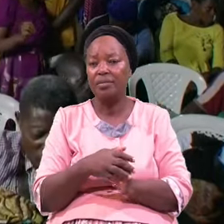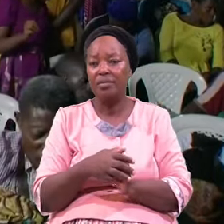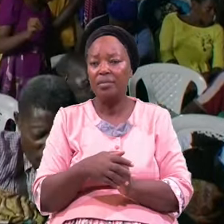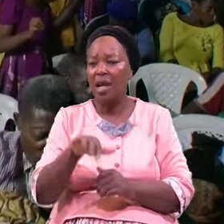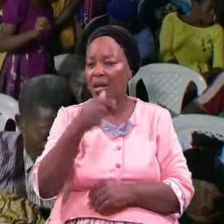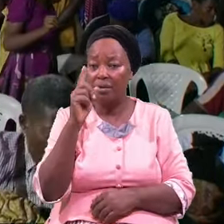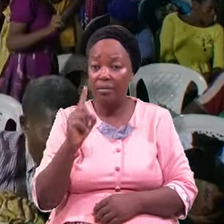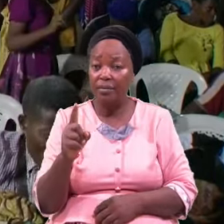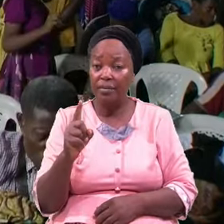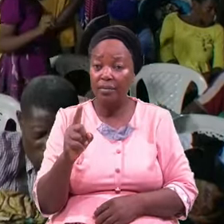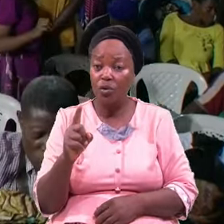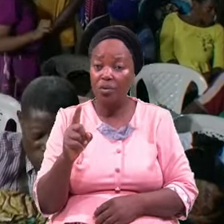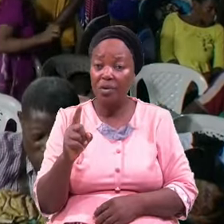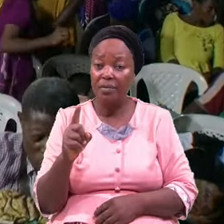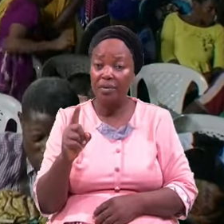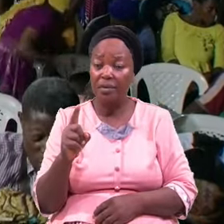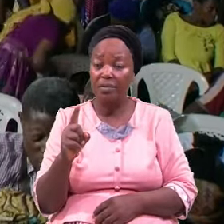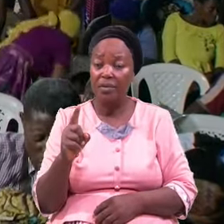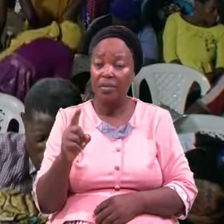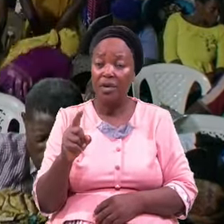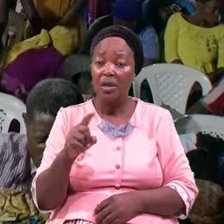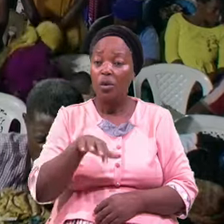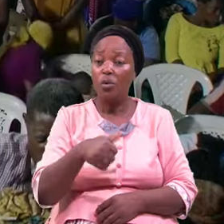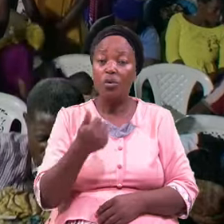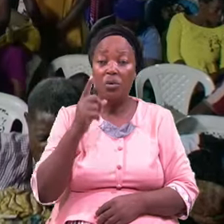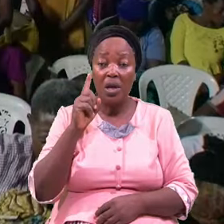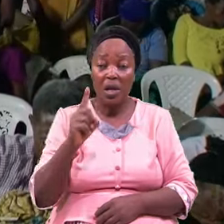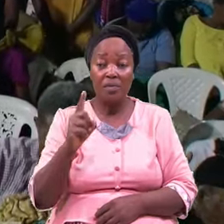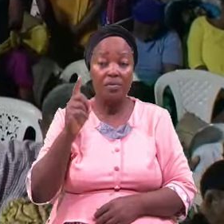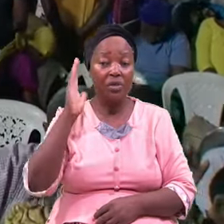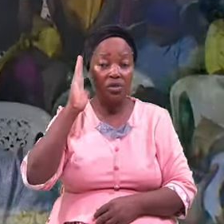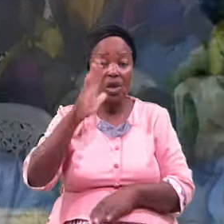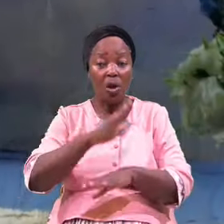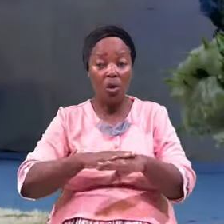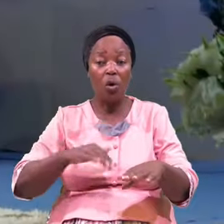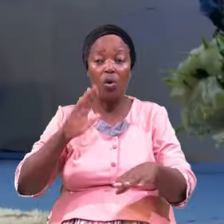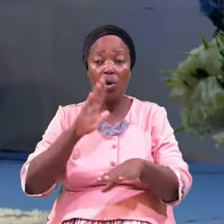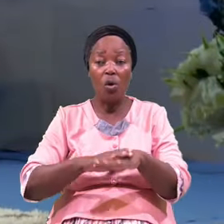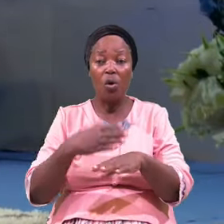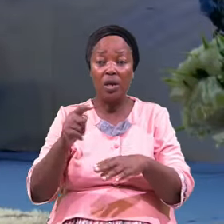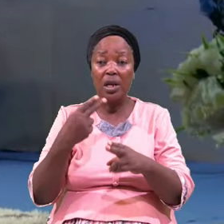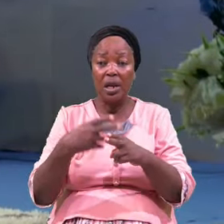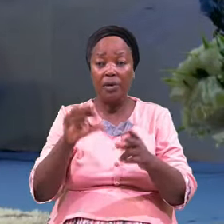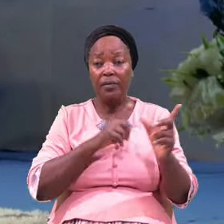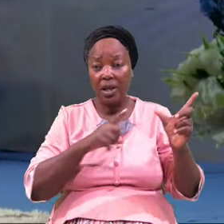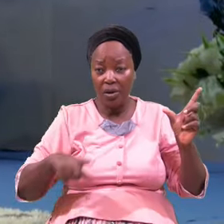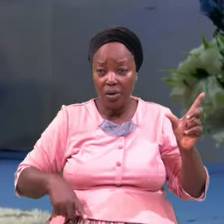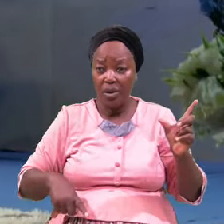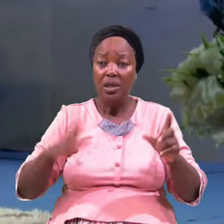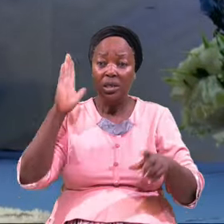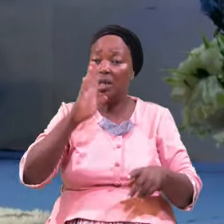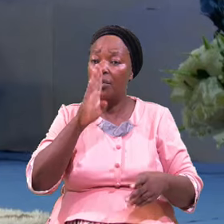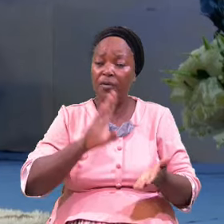Whosoever Shall Call On The Name Of The Lord Shall Be